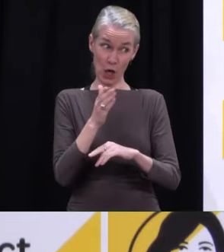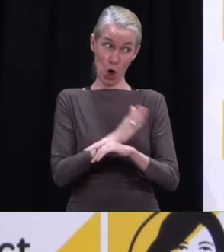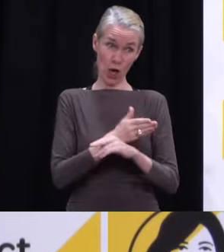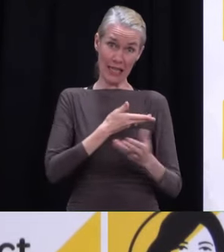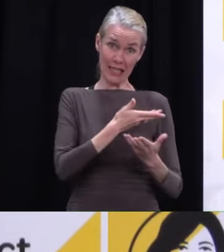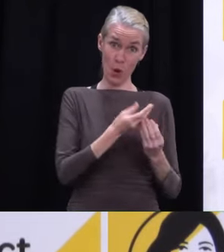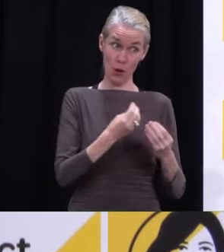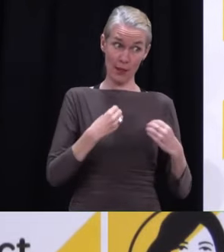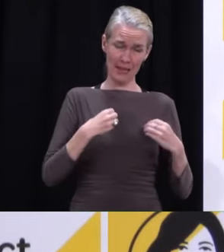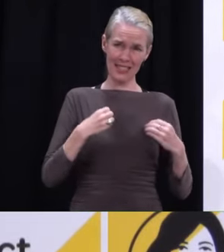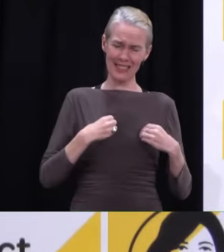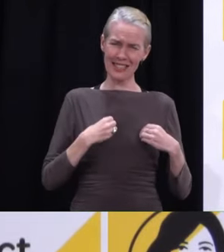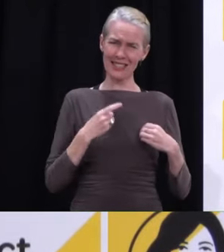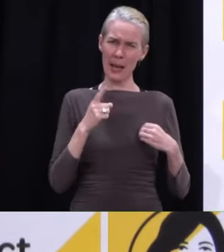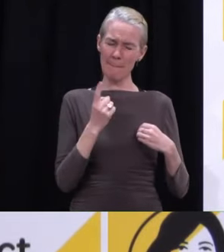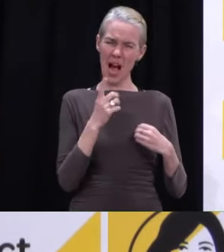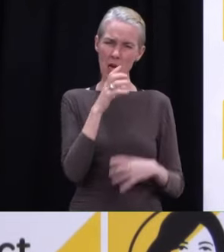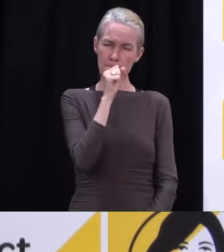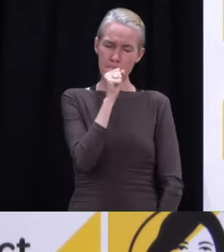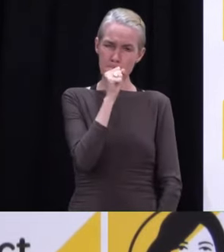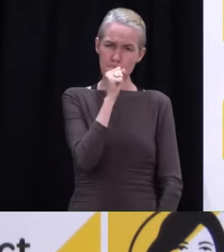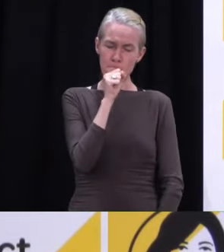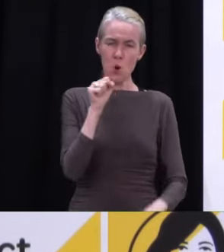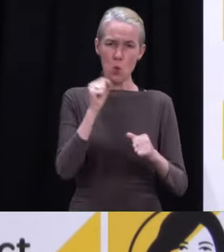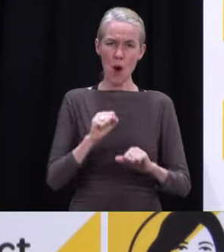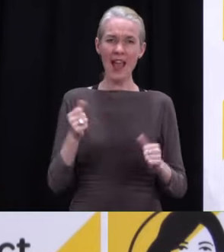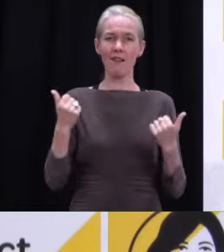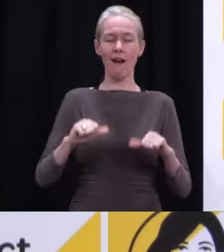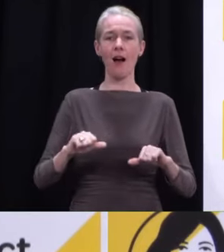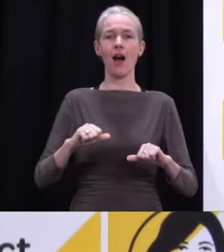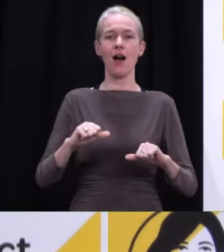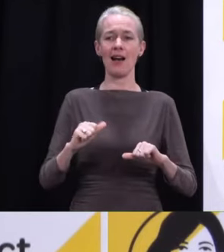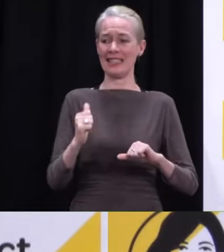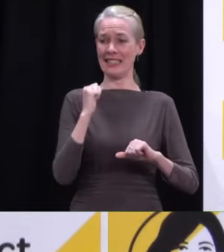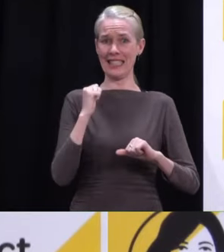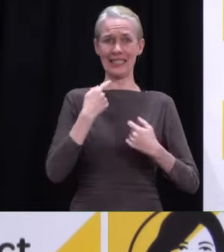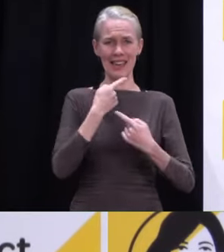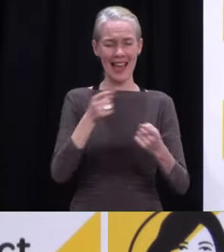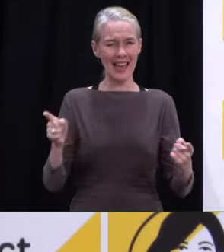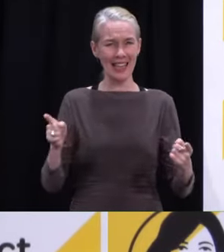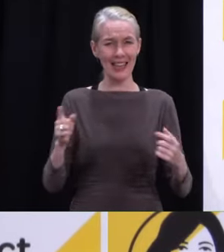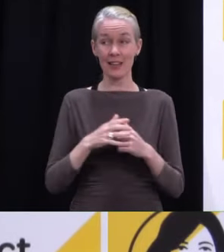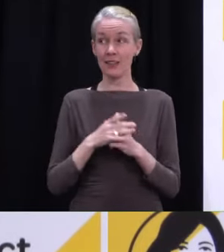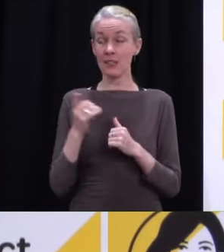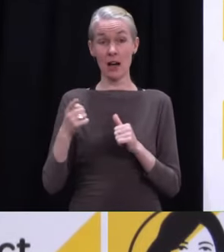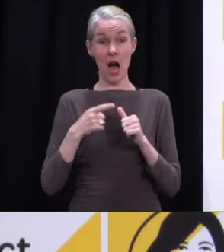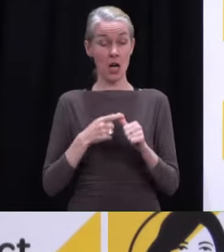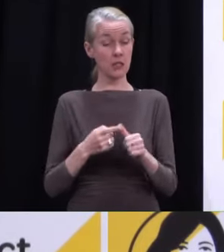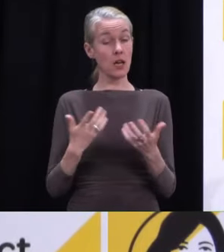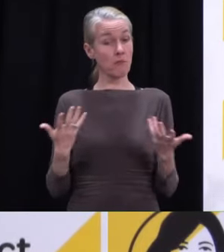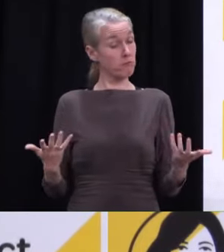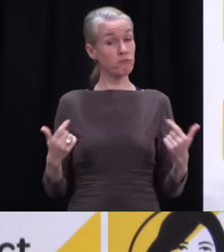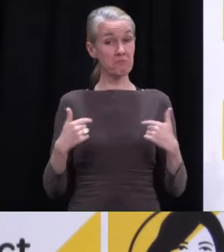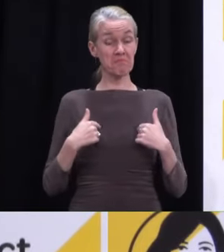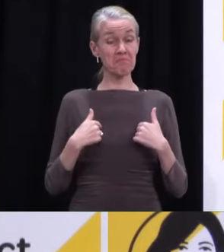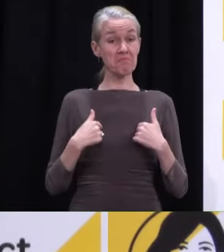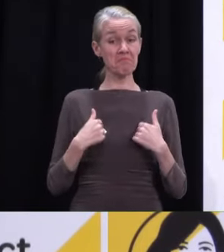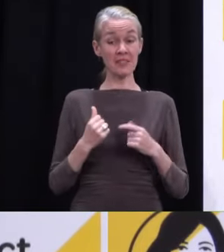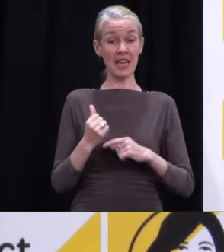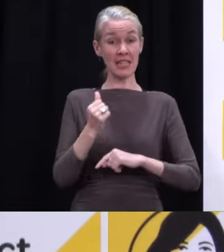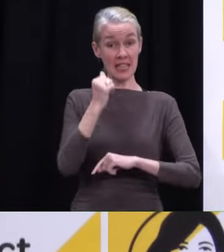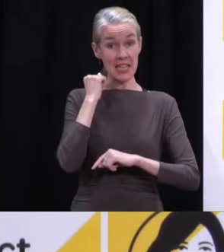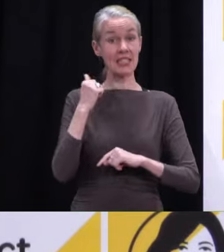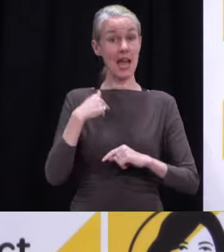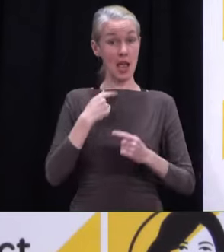tomorrow, when it could have been giving some hinting or some roadmap prior to it? Yeah. Well, we didn't. So, the mask